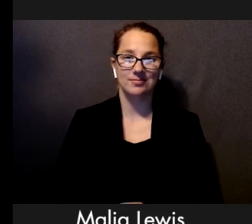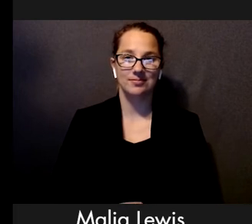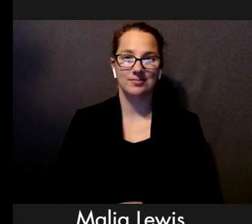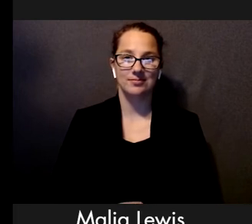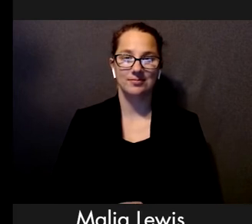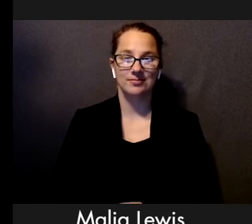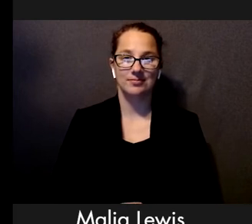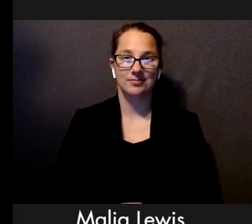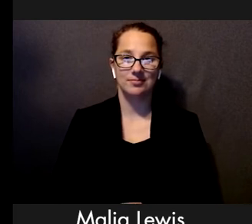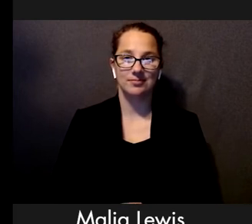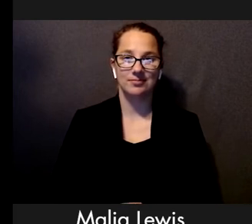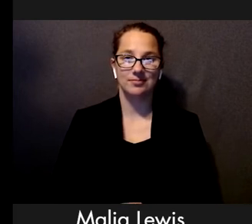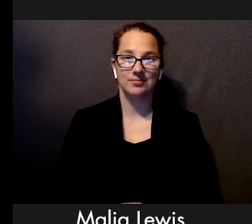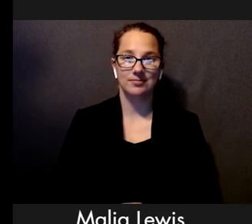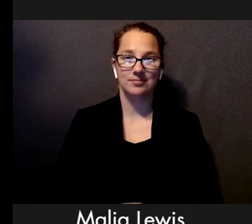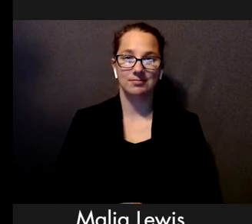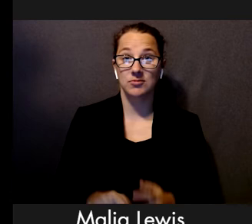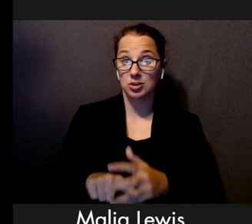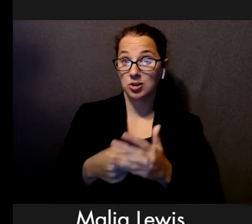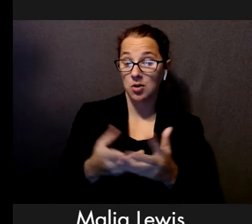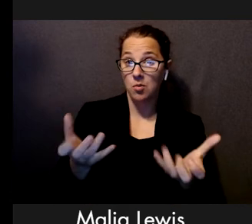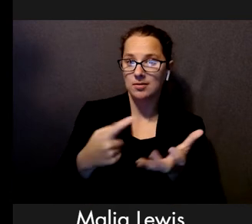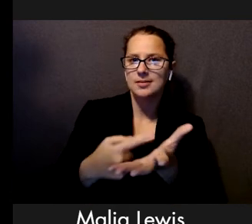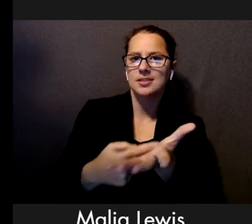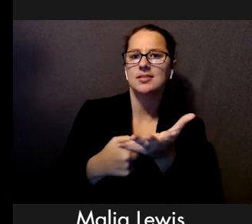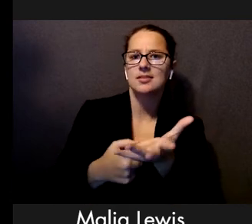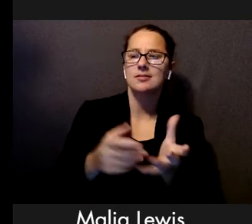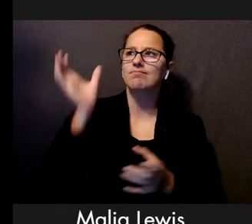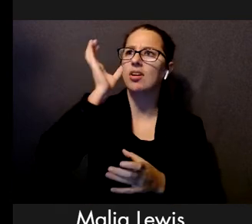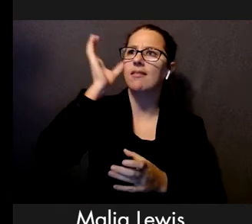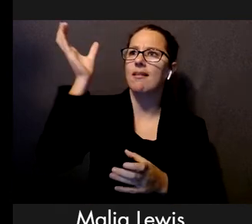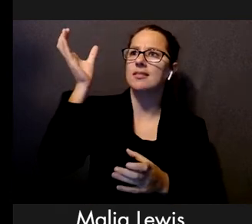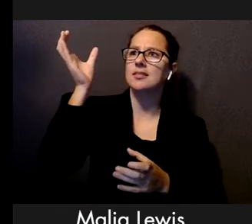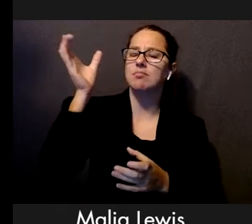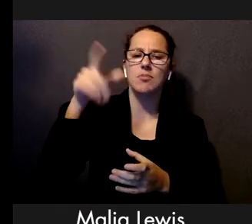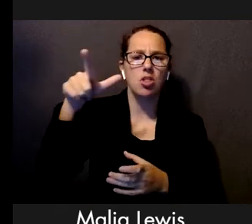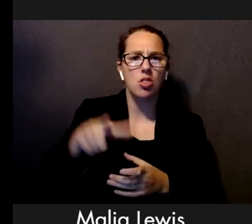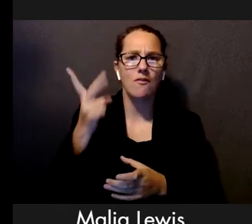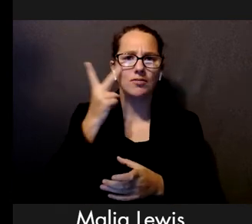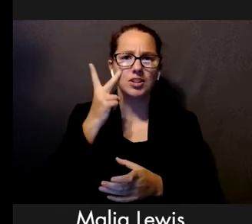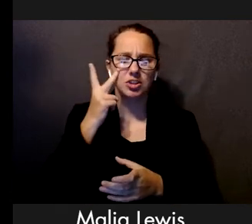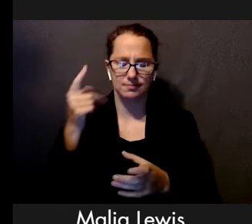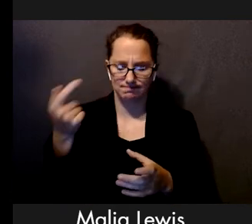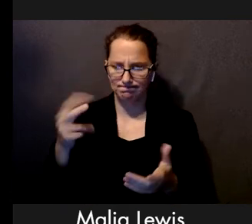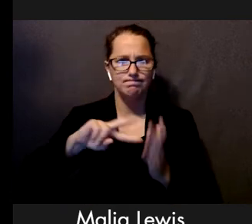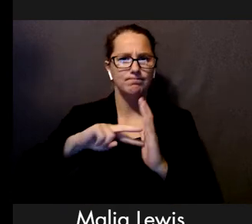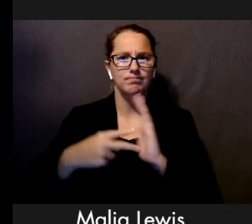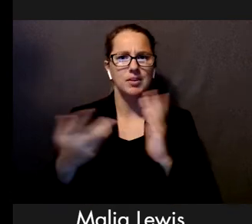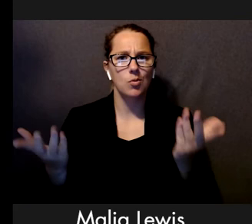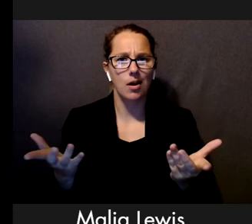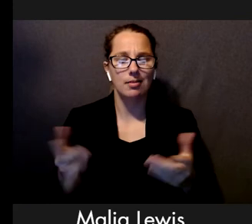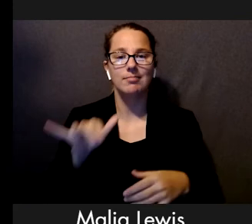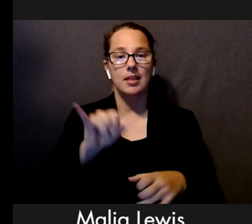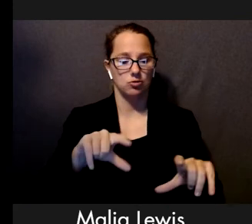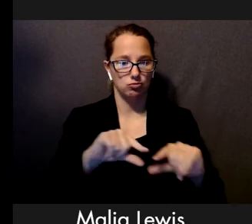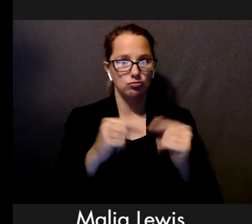Let me get started by introducing the concept of low vision. This is a group of people with disabilities that I